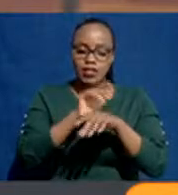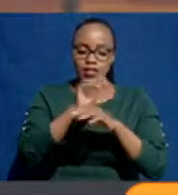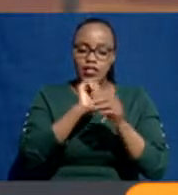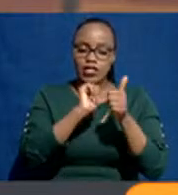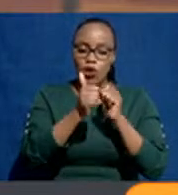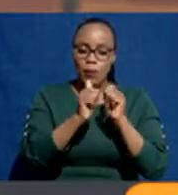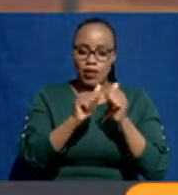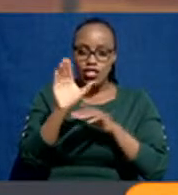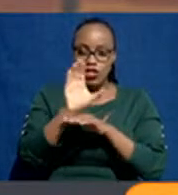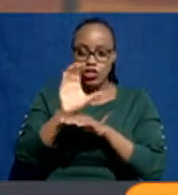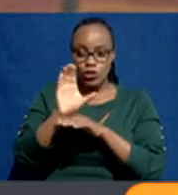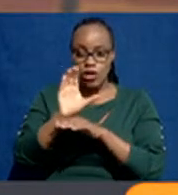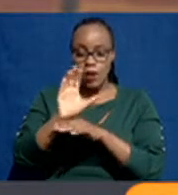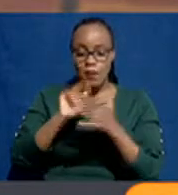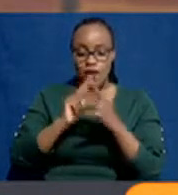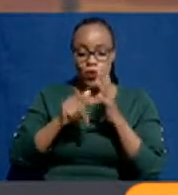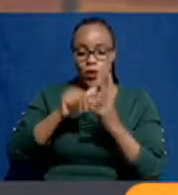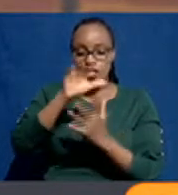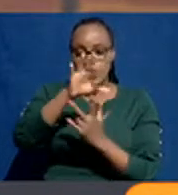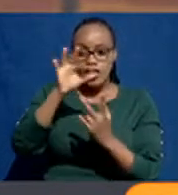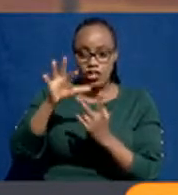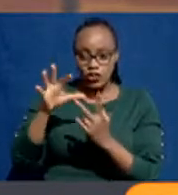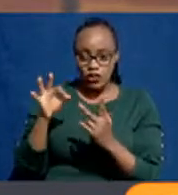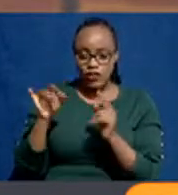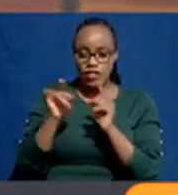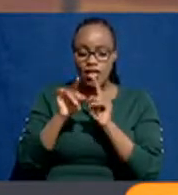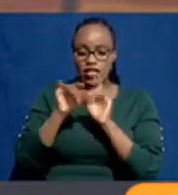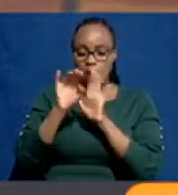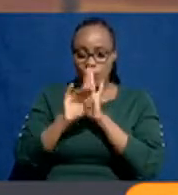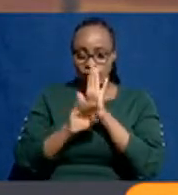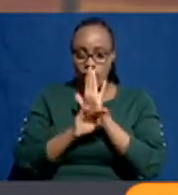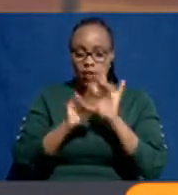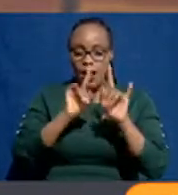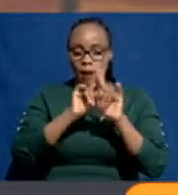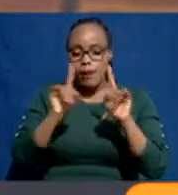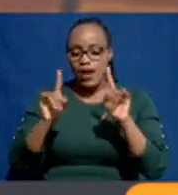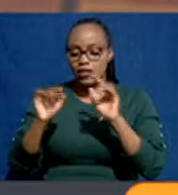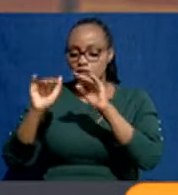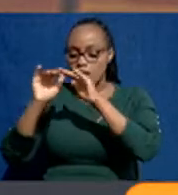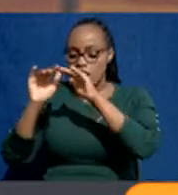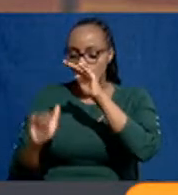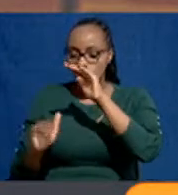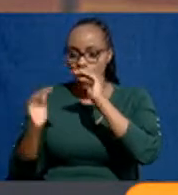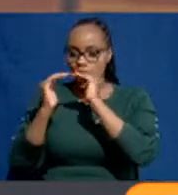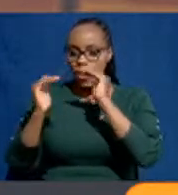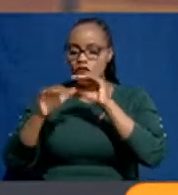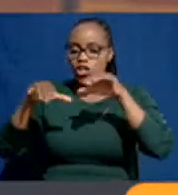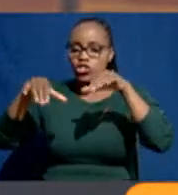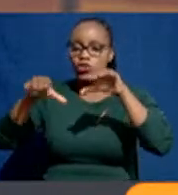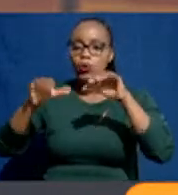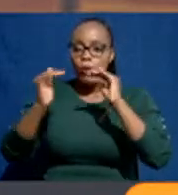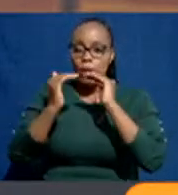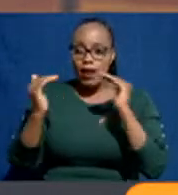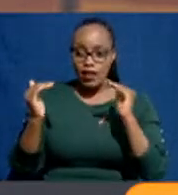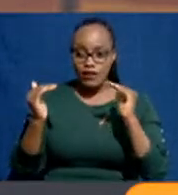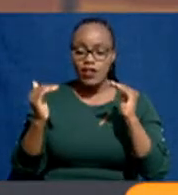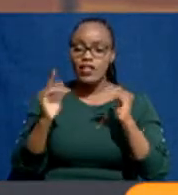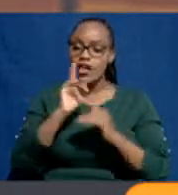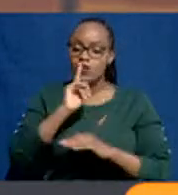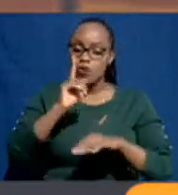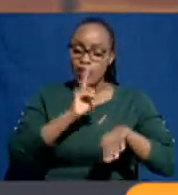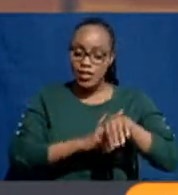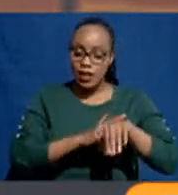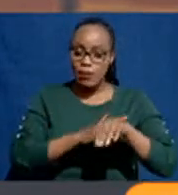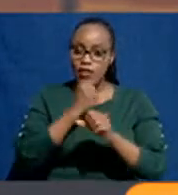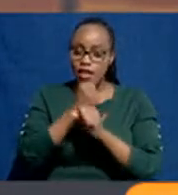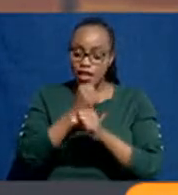So they choose to take the same program but at diploma level. And then they are assured that once they